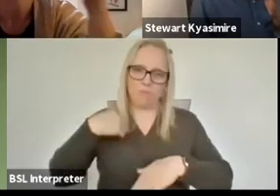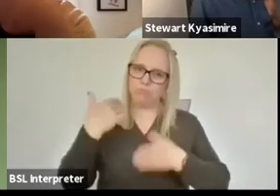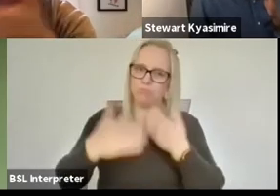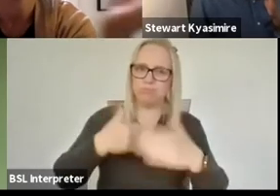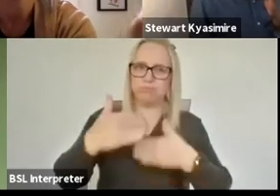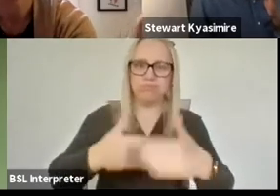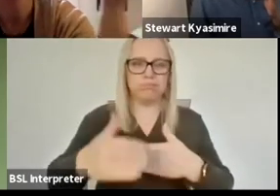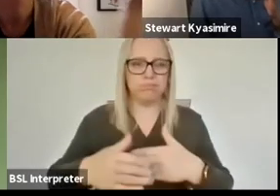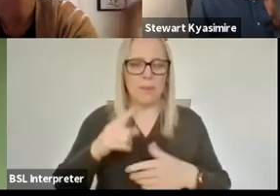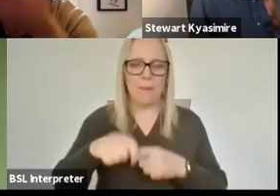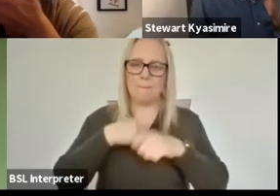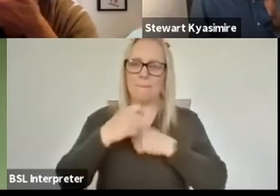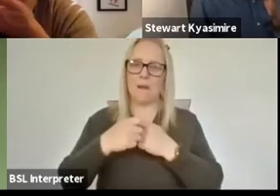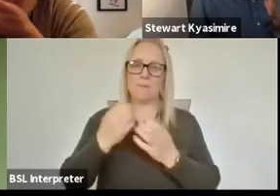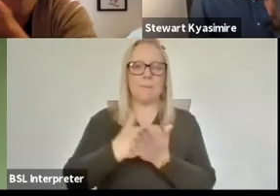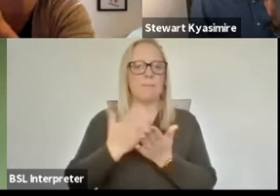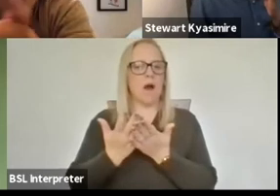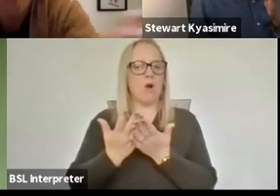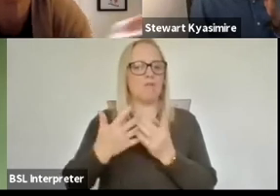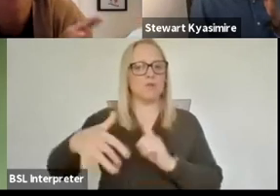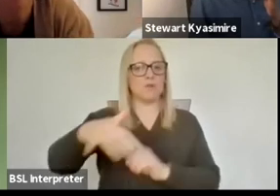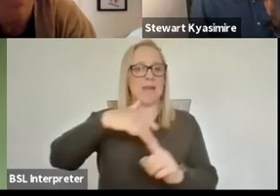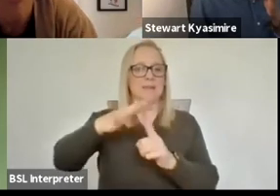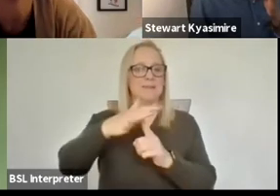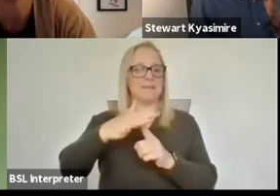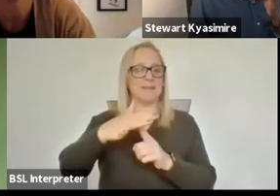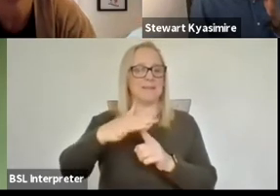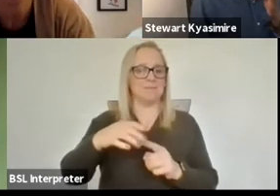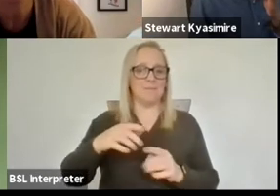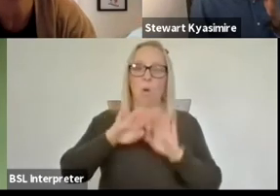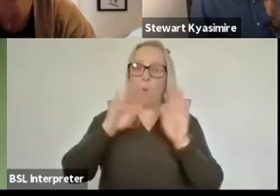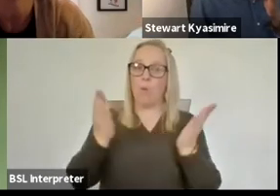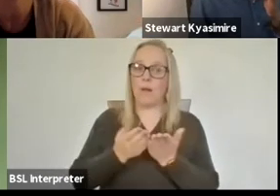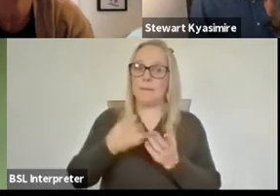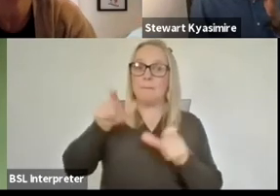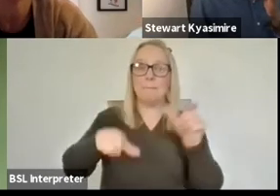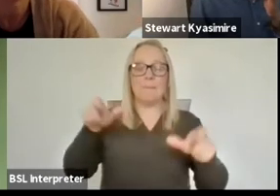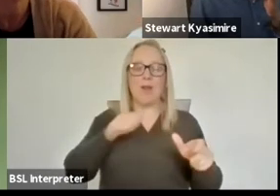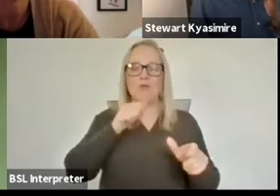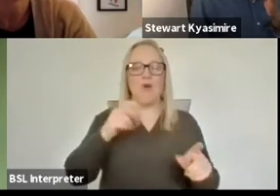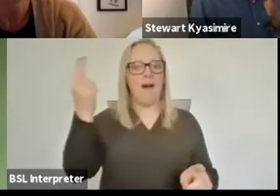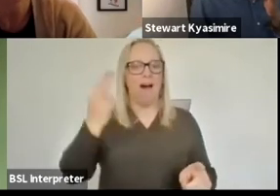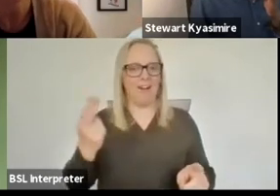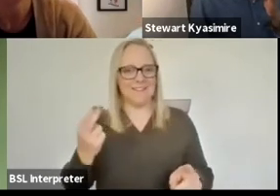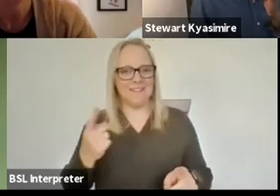in society we're part of a world that has citizens in it rather than artists and consumers